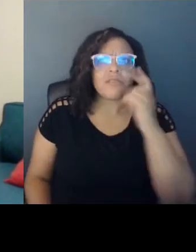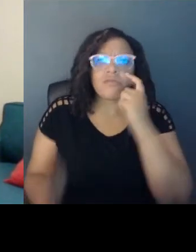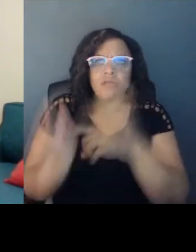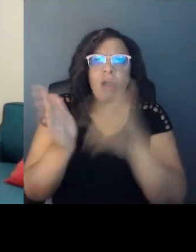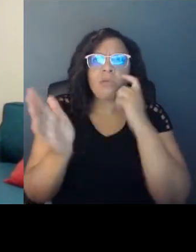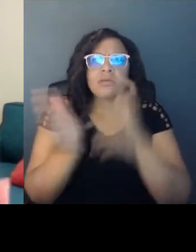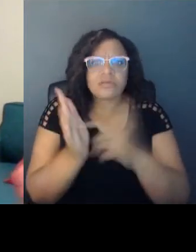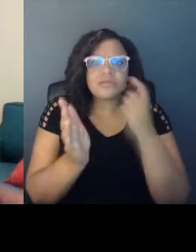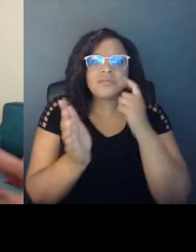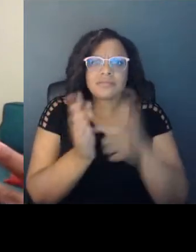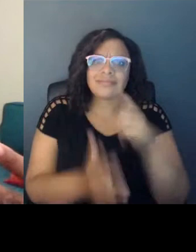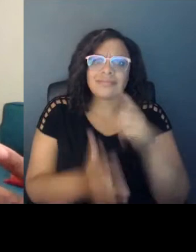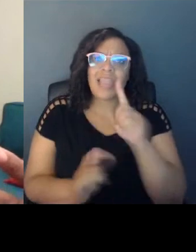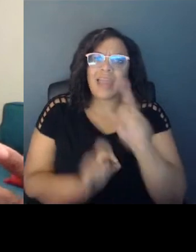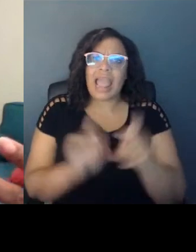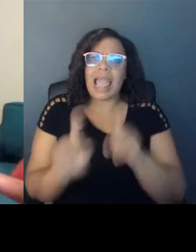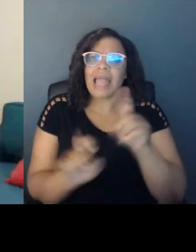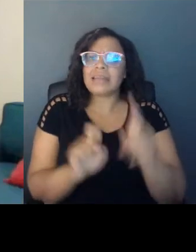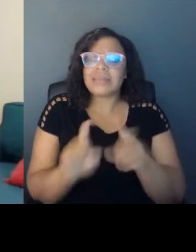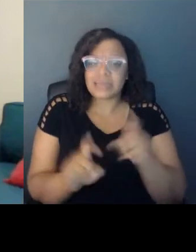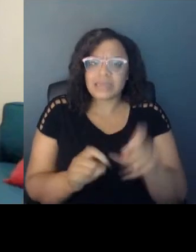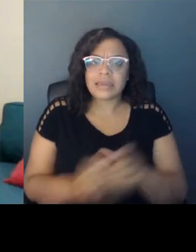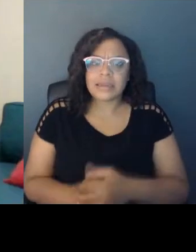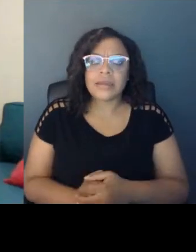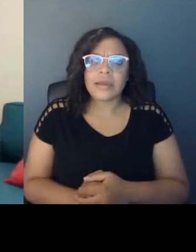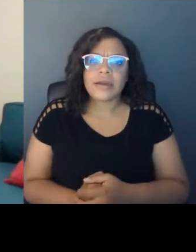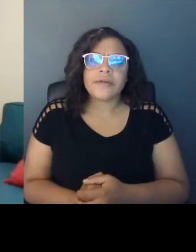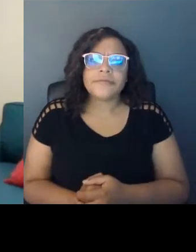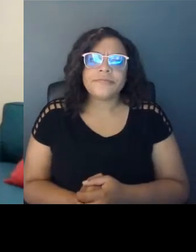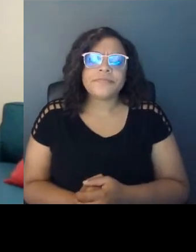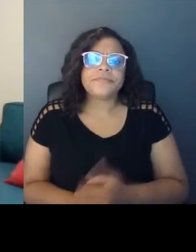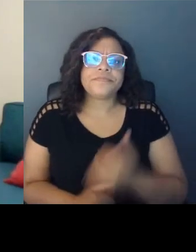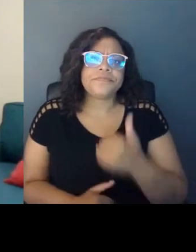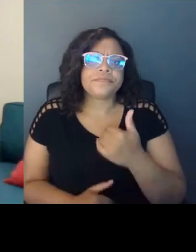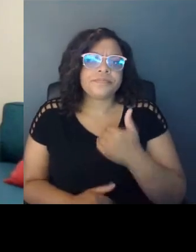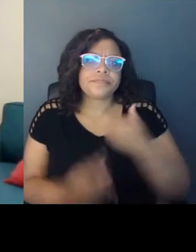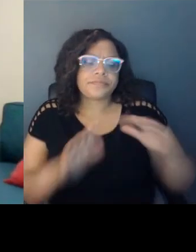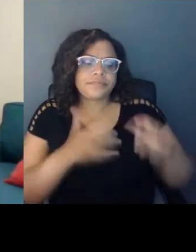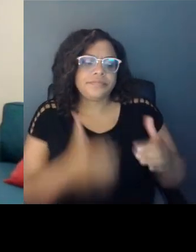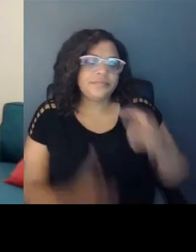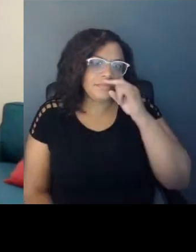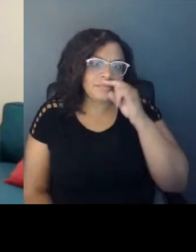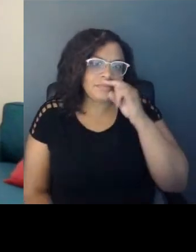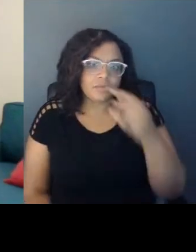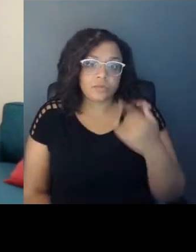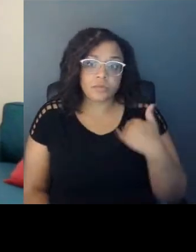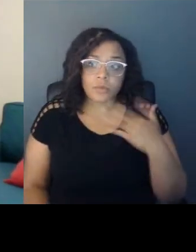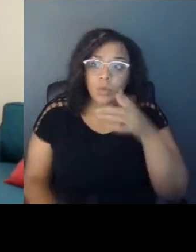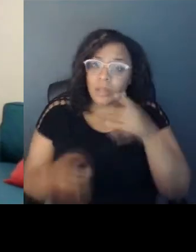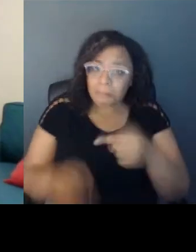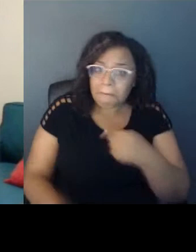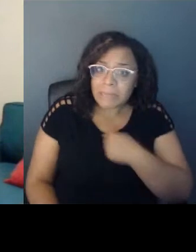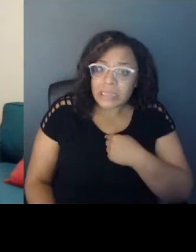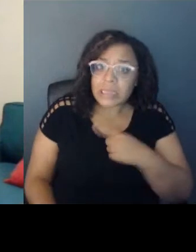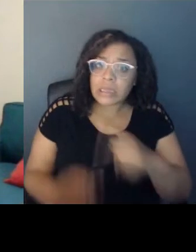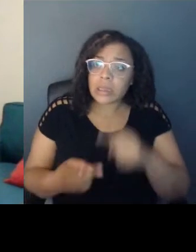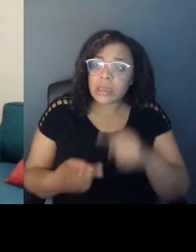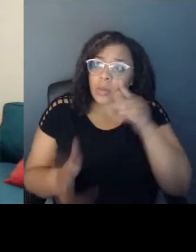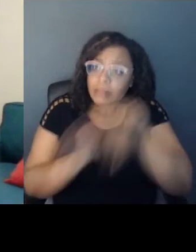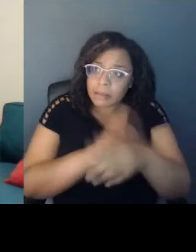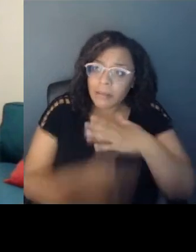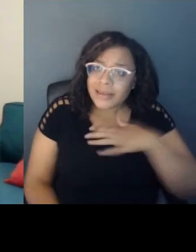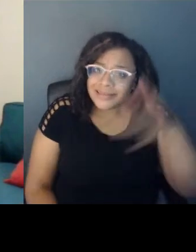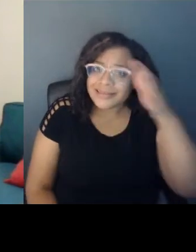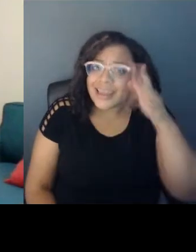I have kids who are like, is something going to happen to me? Is something going to happen to my dad? Is something going to happen to my mom, my brother?